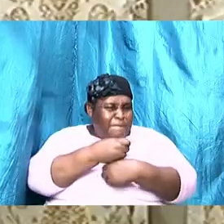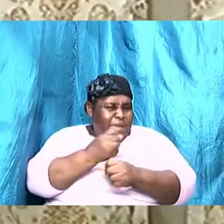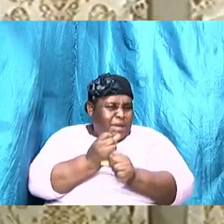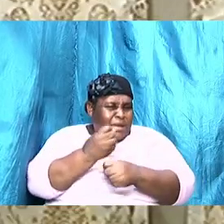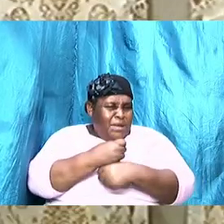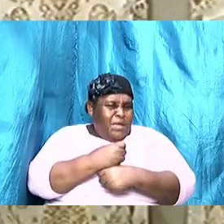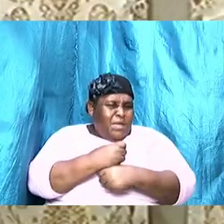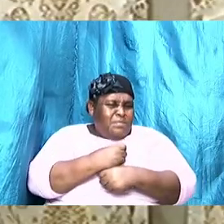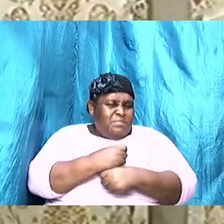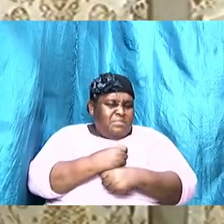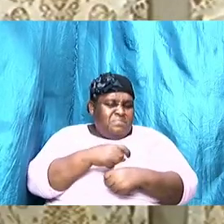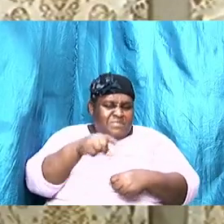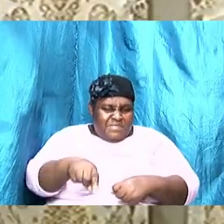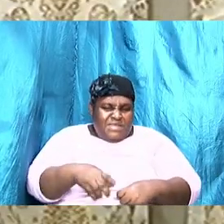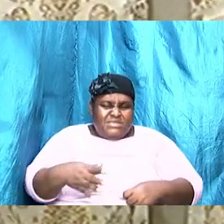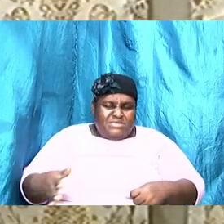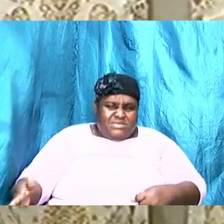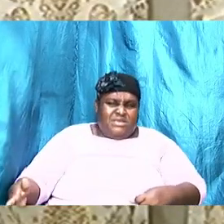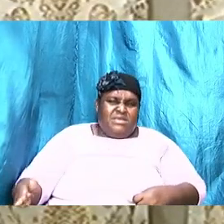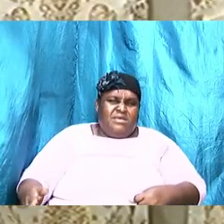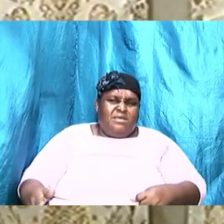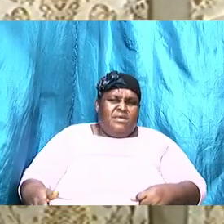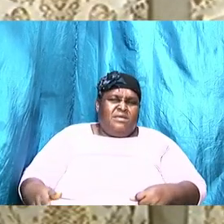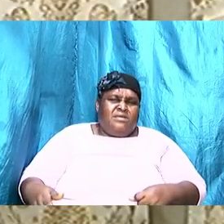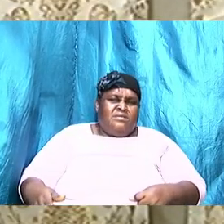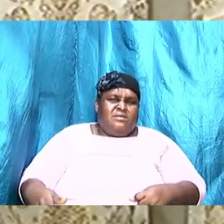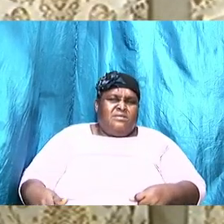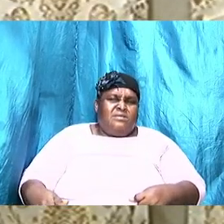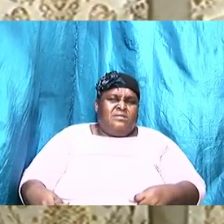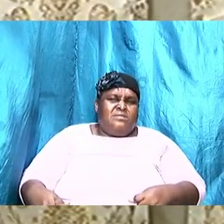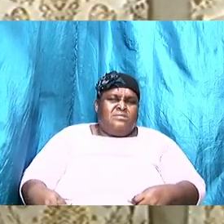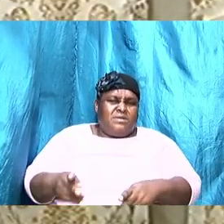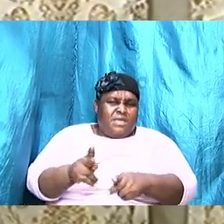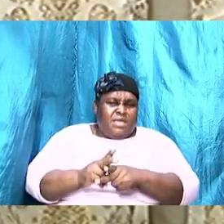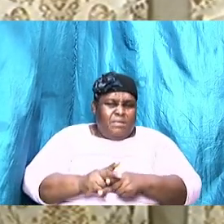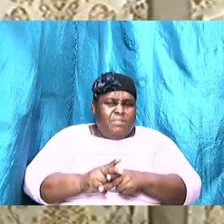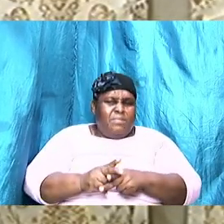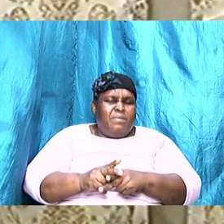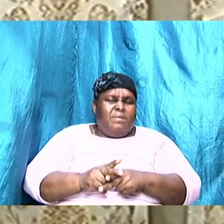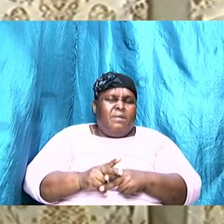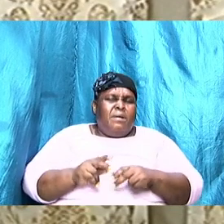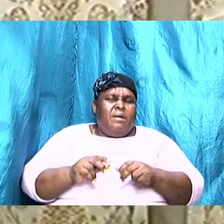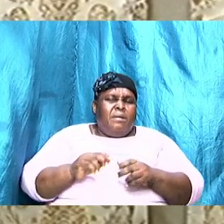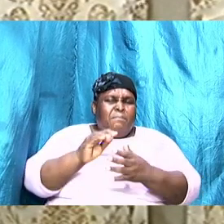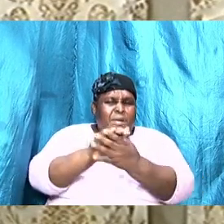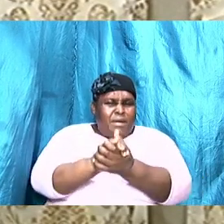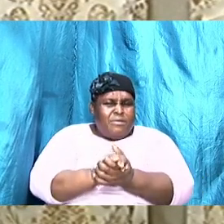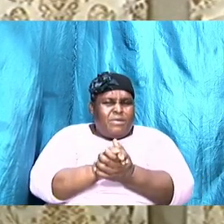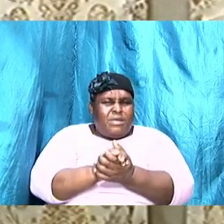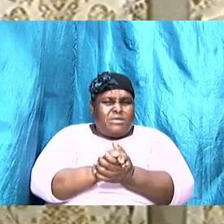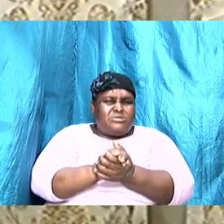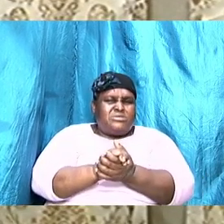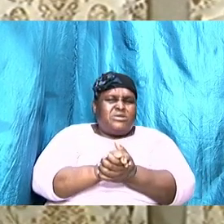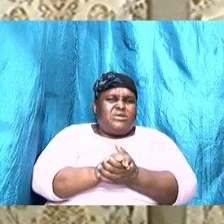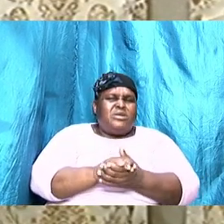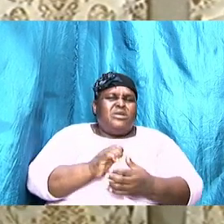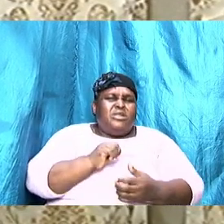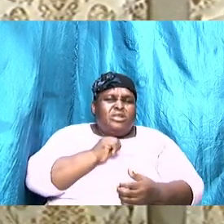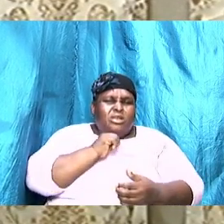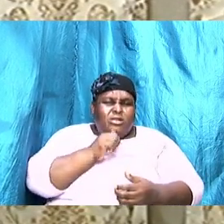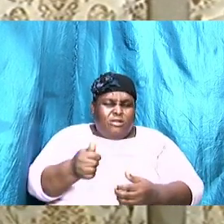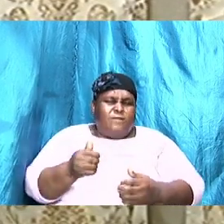thing to go on and on unattended and therefore unabated